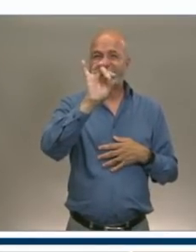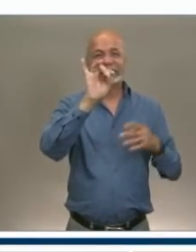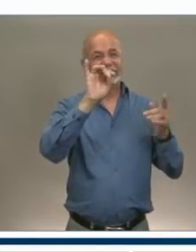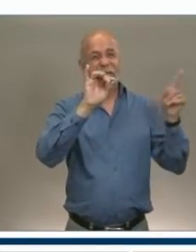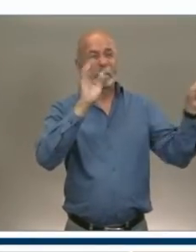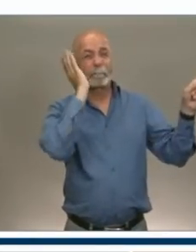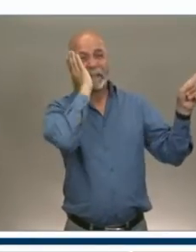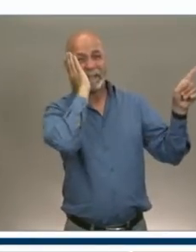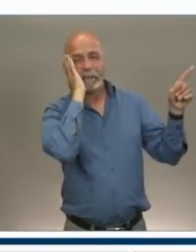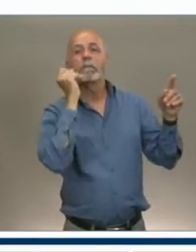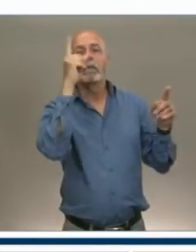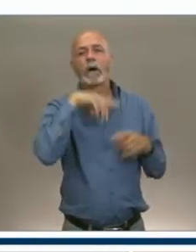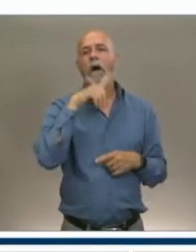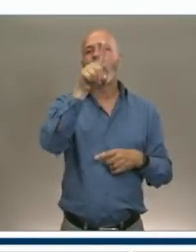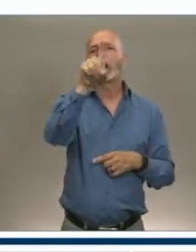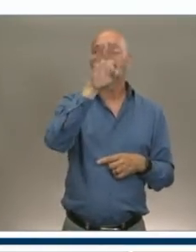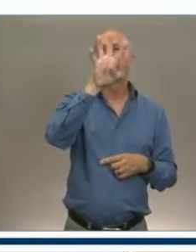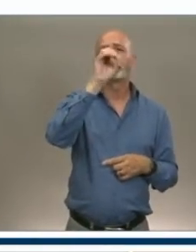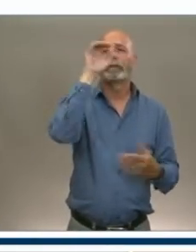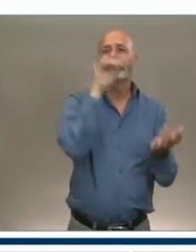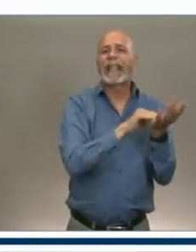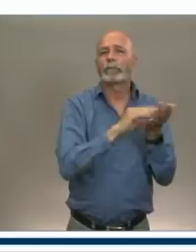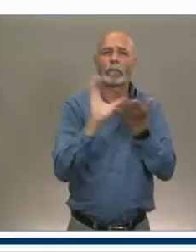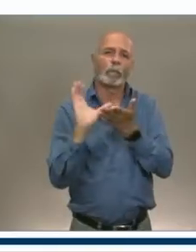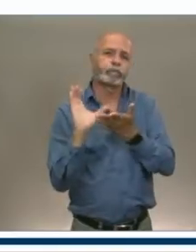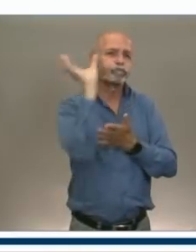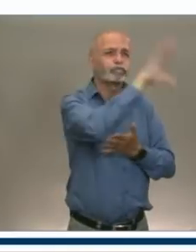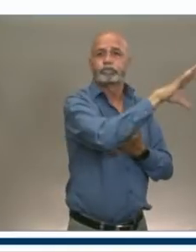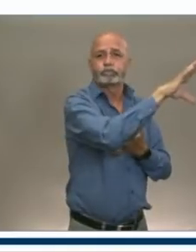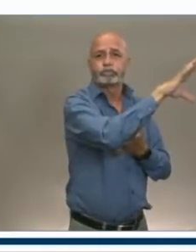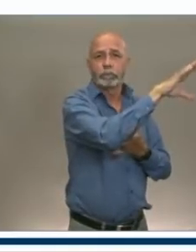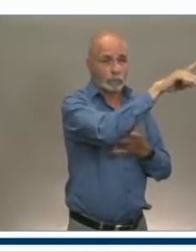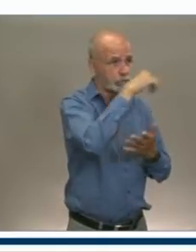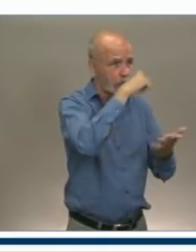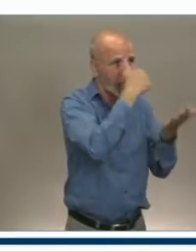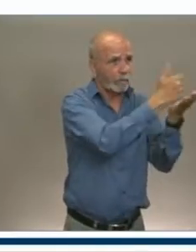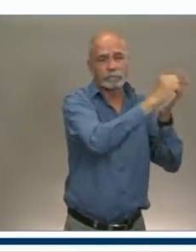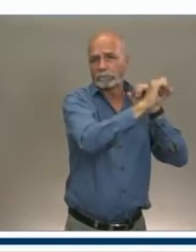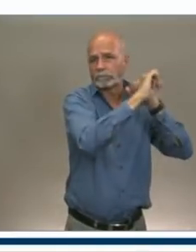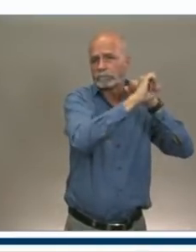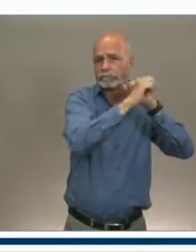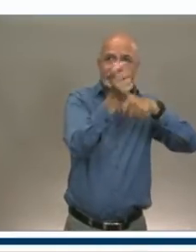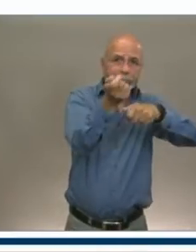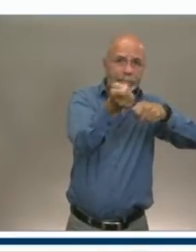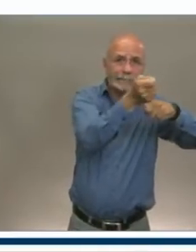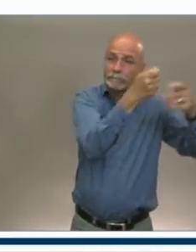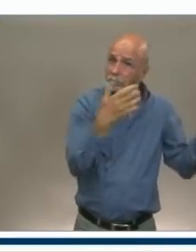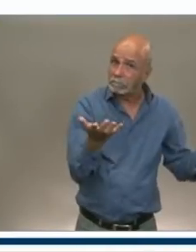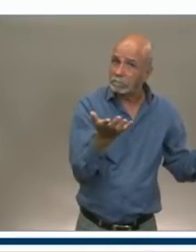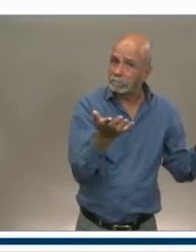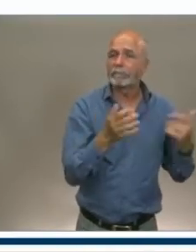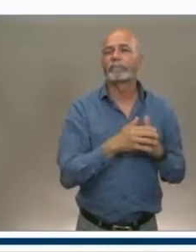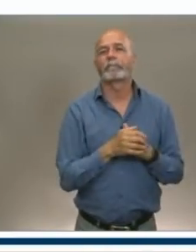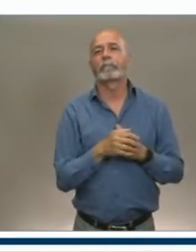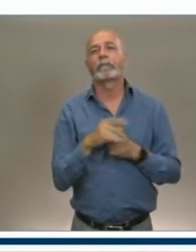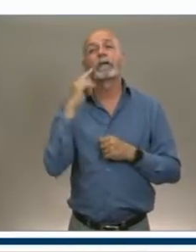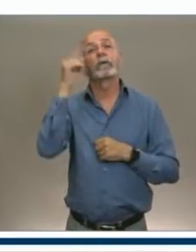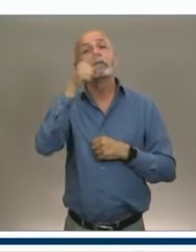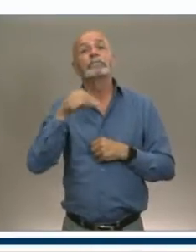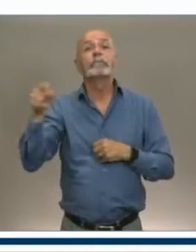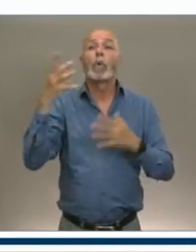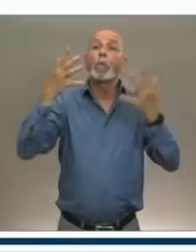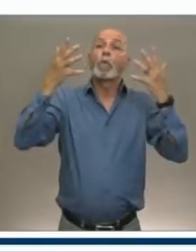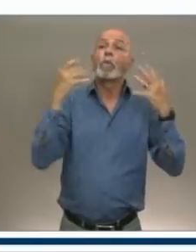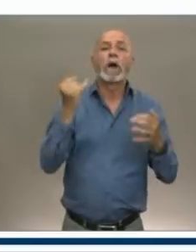to advertise and put packages together. The industry, they're not looking, the industry's not looking for government